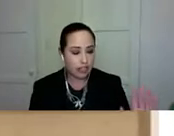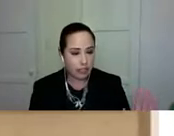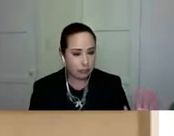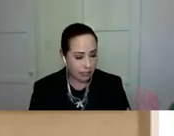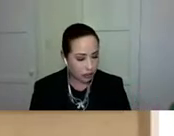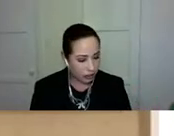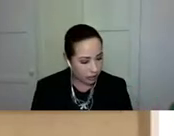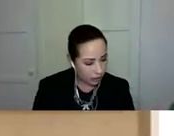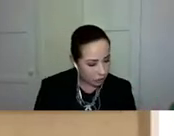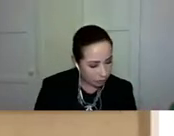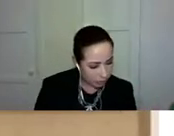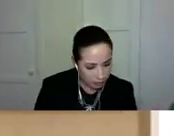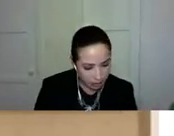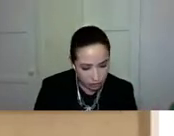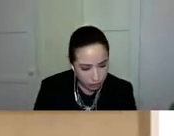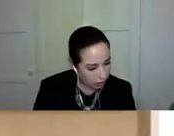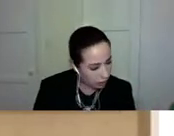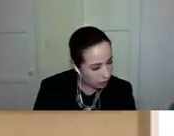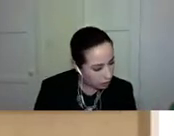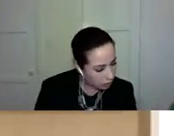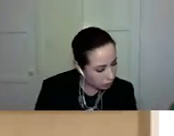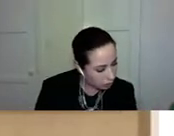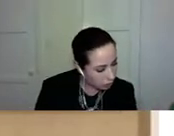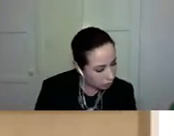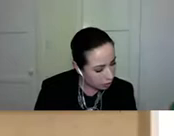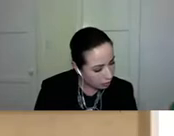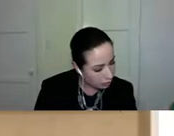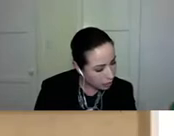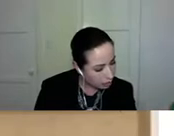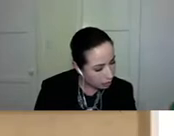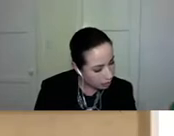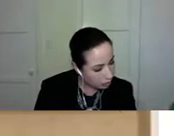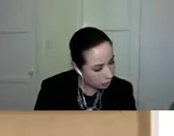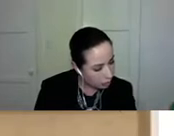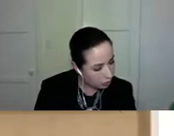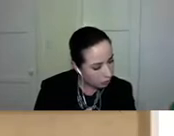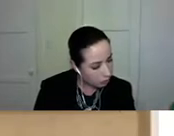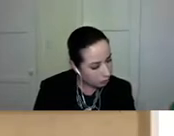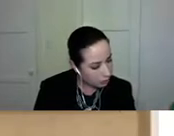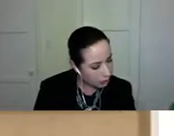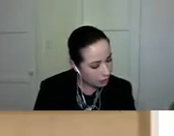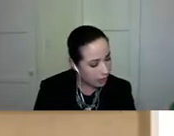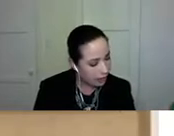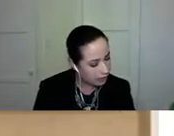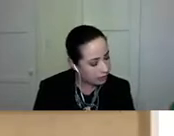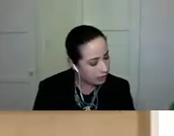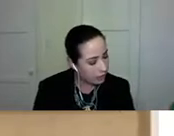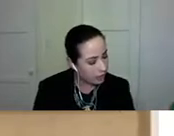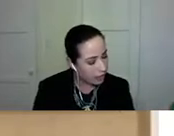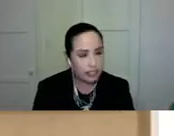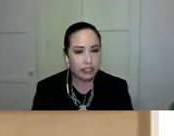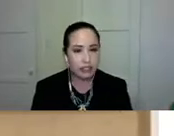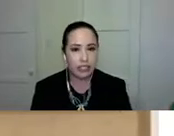one standing up is actually a trip that he took to um meet with the president hayes